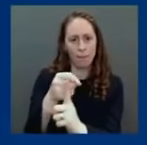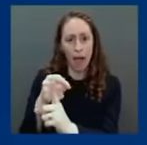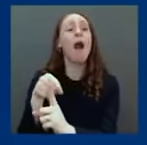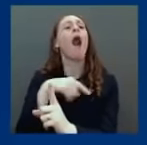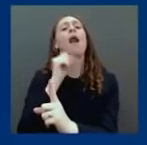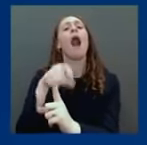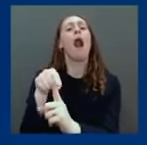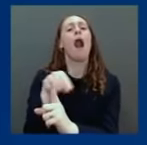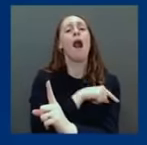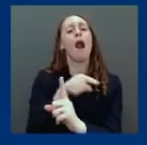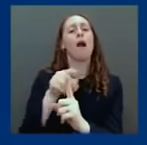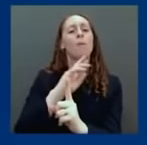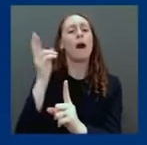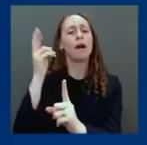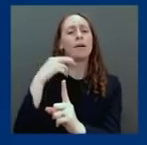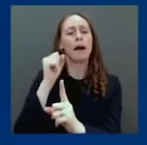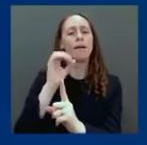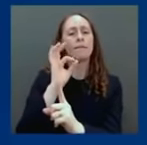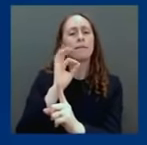Kevin?